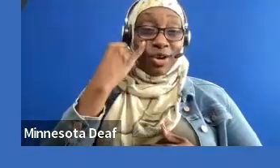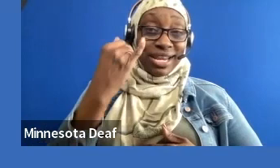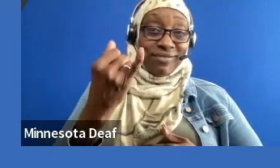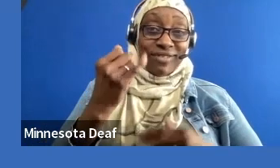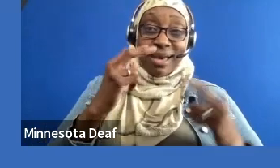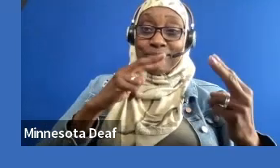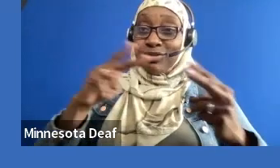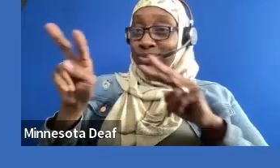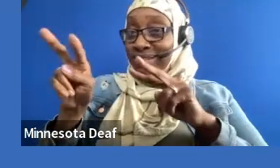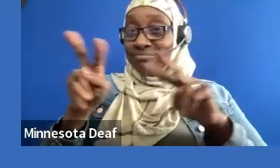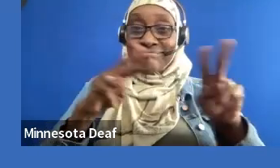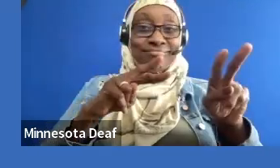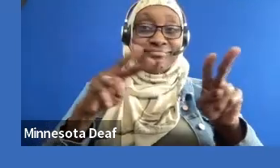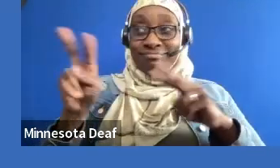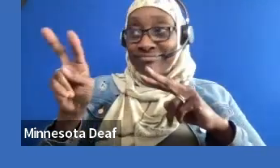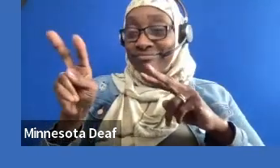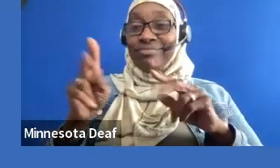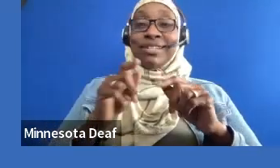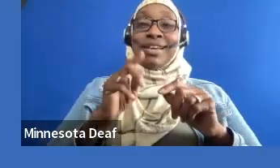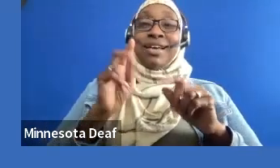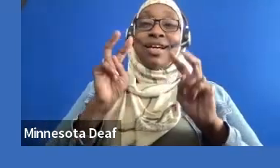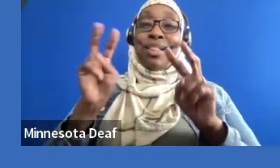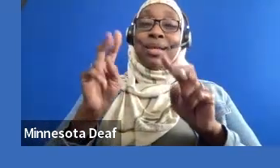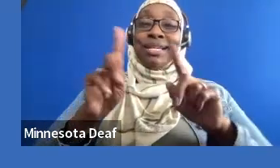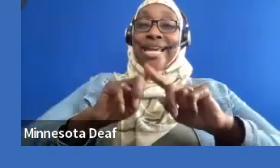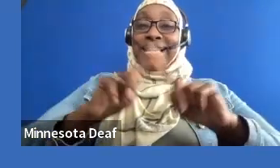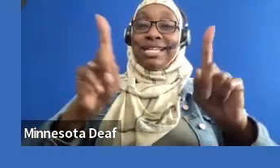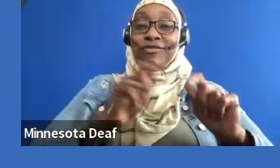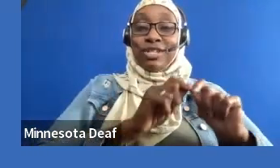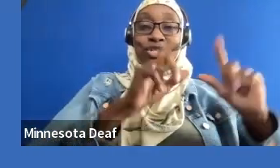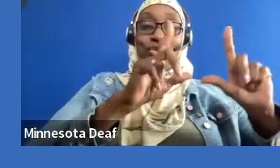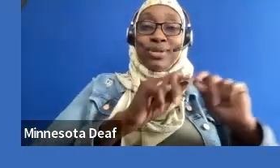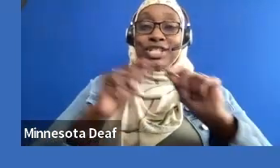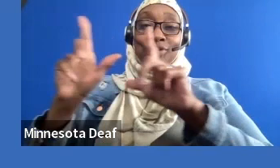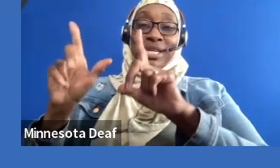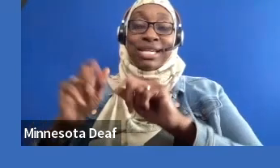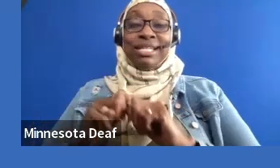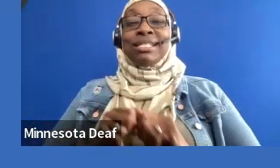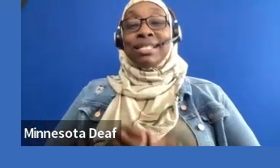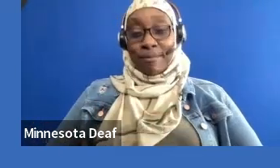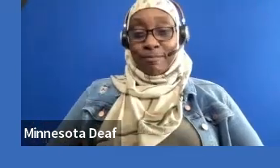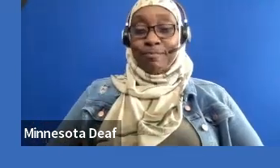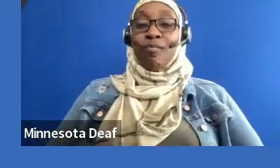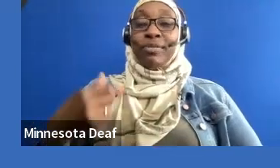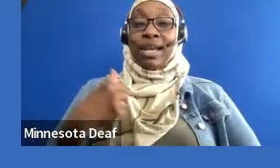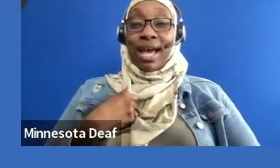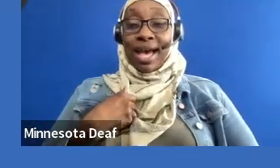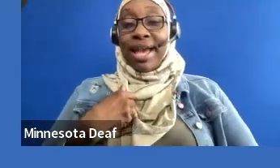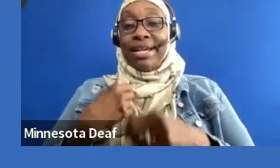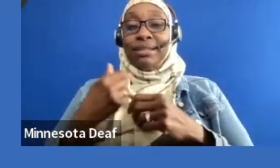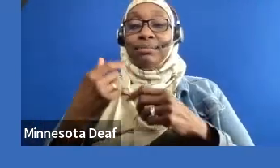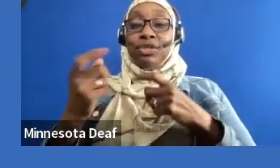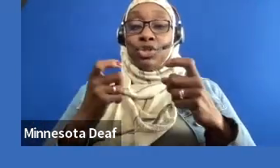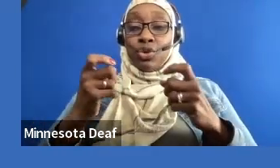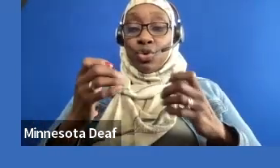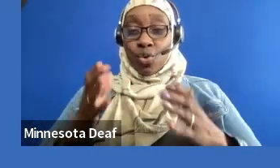But yeah, so my name is Mel. My pronouns are they, them, theirs. I am the volunteer coordinator at Partners for Youth with Disabilities. I'm here to talk to you a